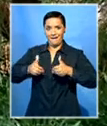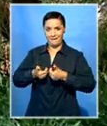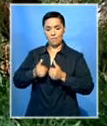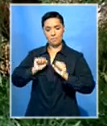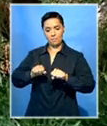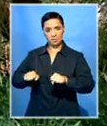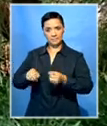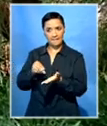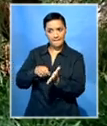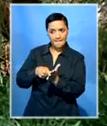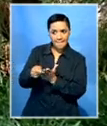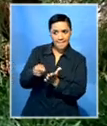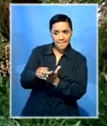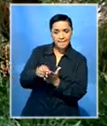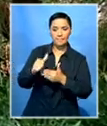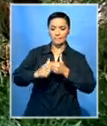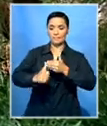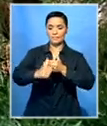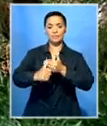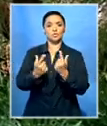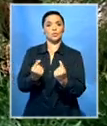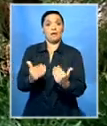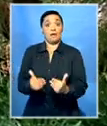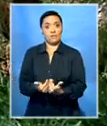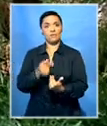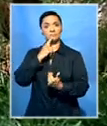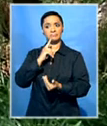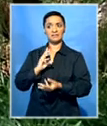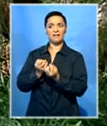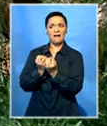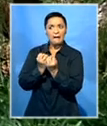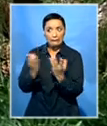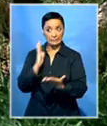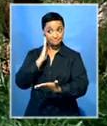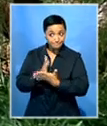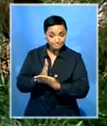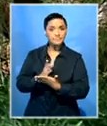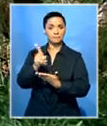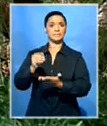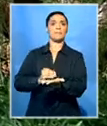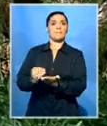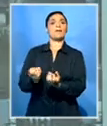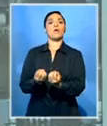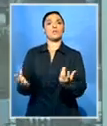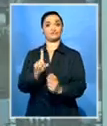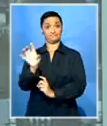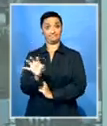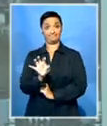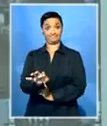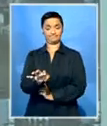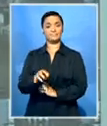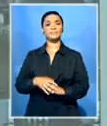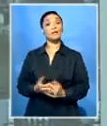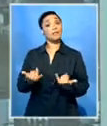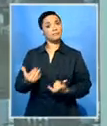the reasonable cost and consequently what would be the reasonable amount, if any, that the President ought then to pay. The